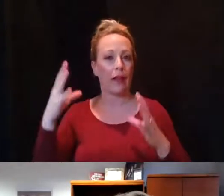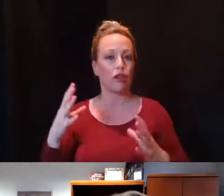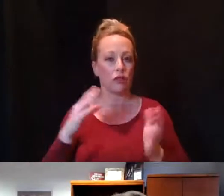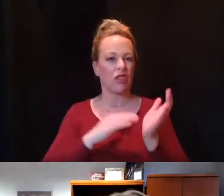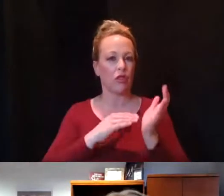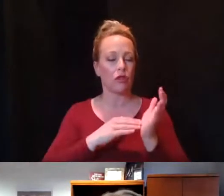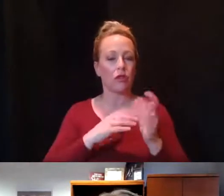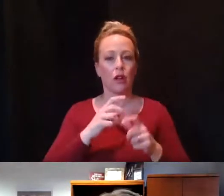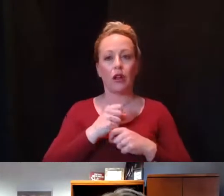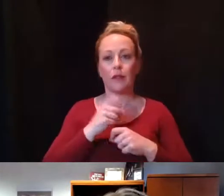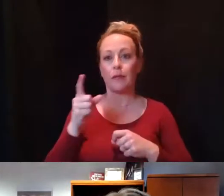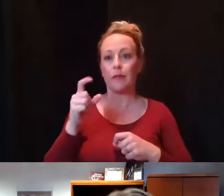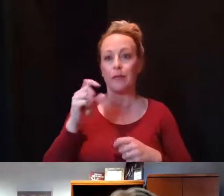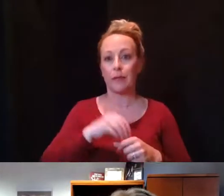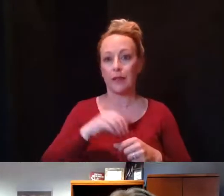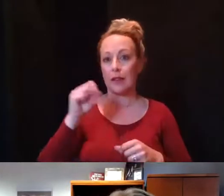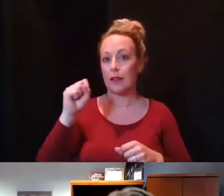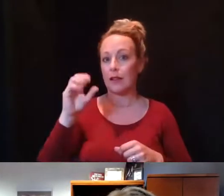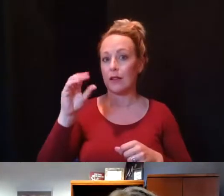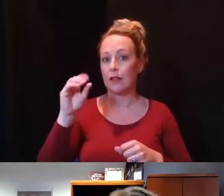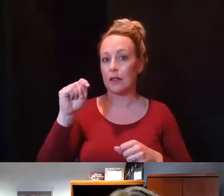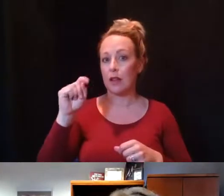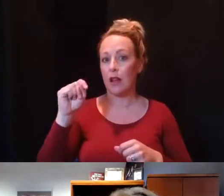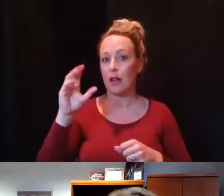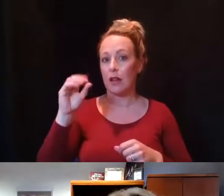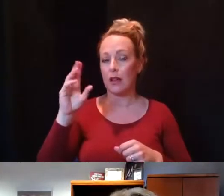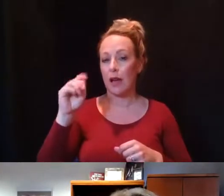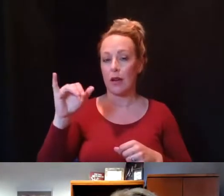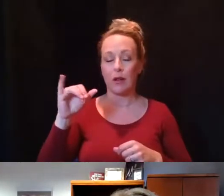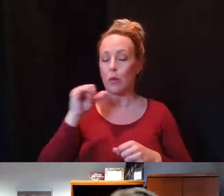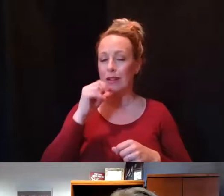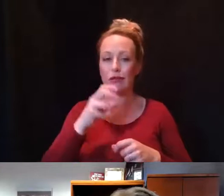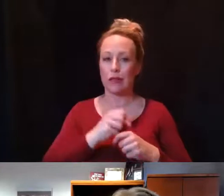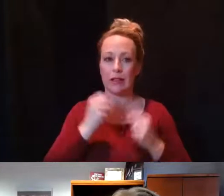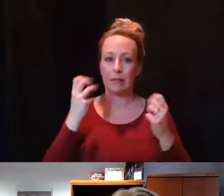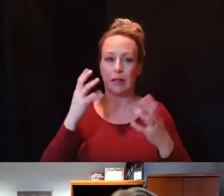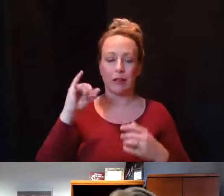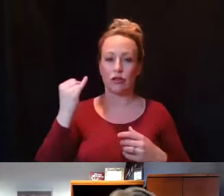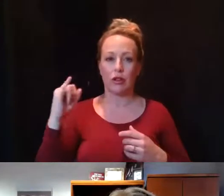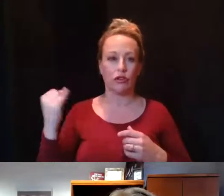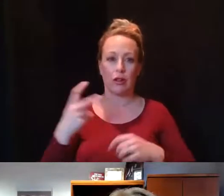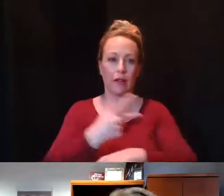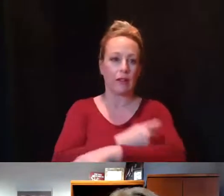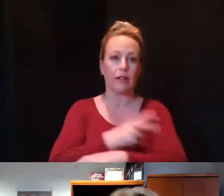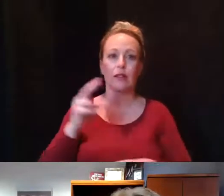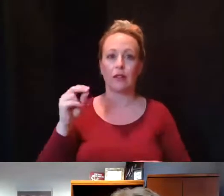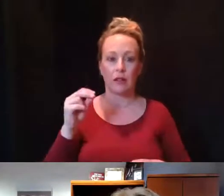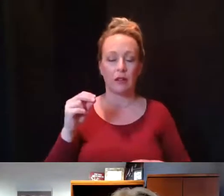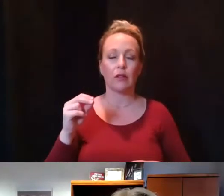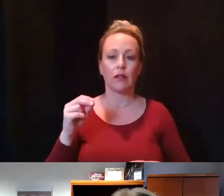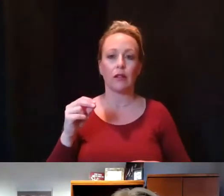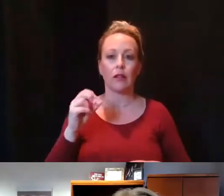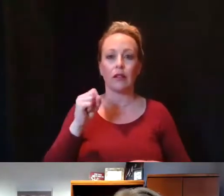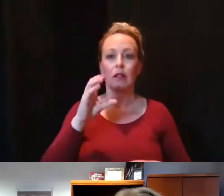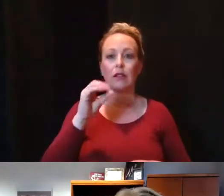In Scott County, we too had not received a lot of the vaccine. So Scott County Health Department gave